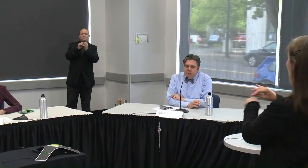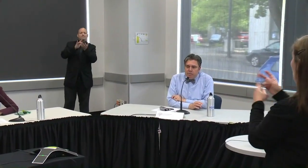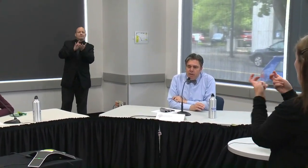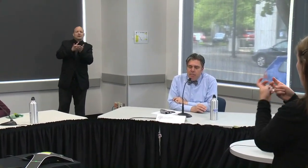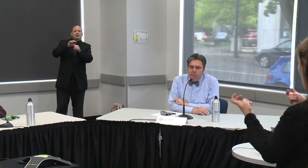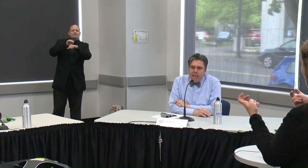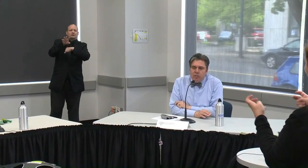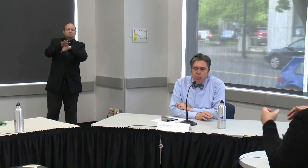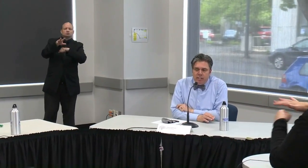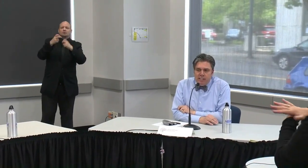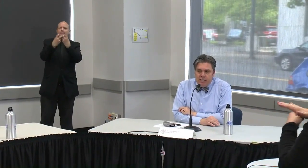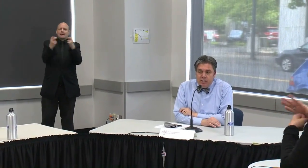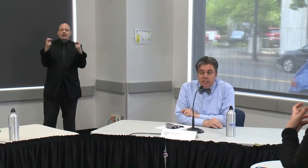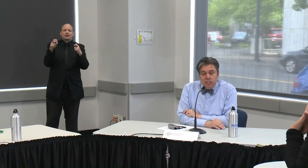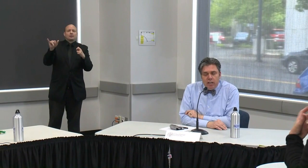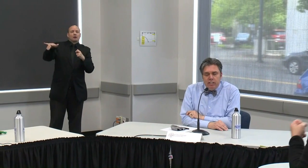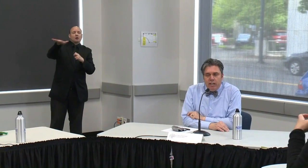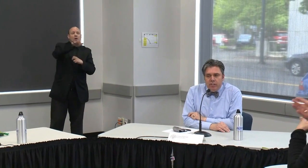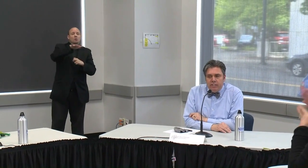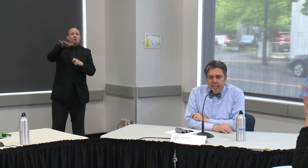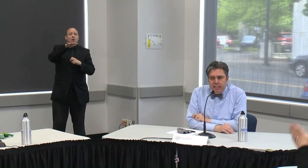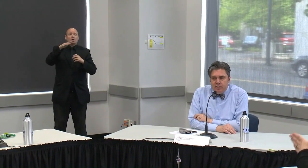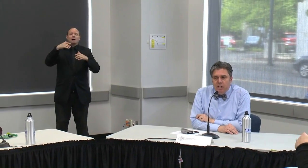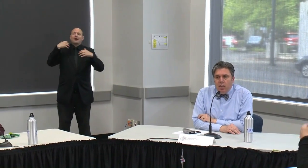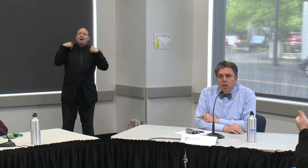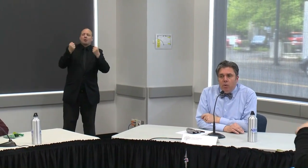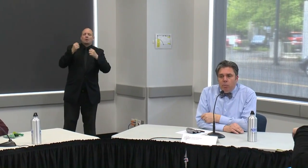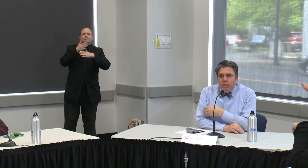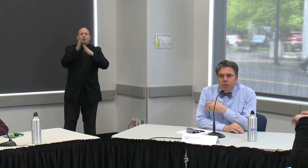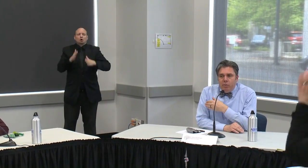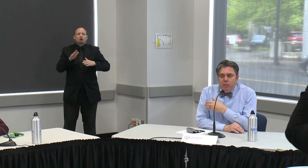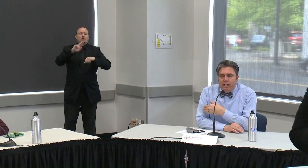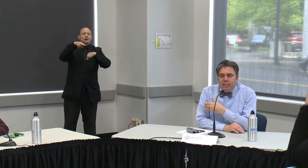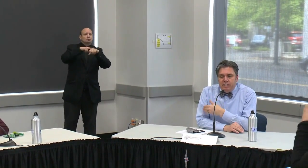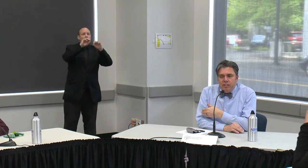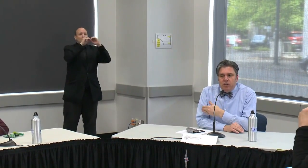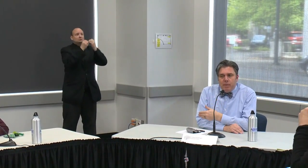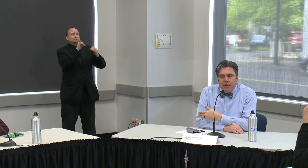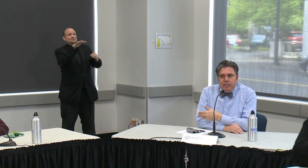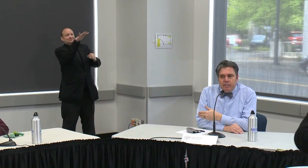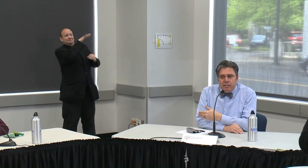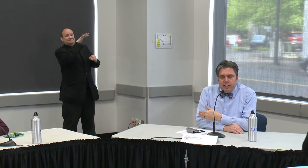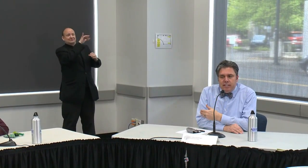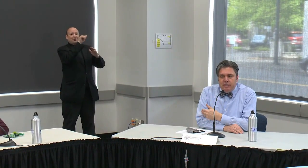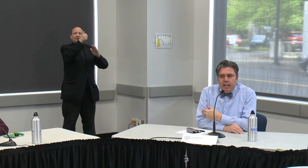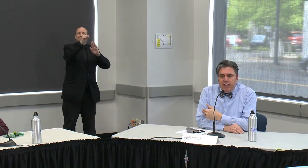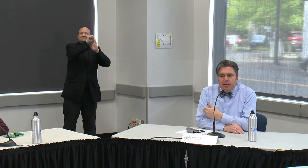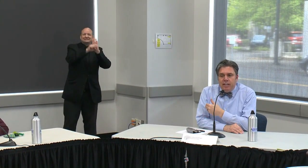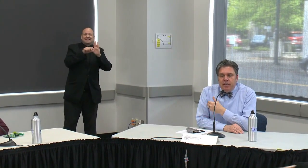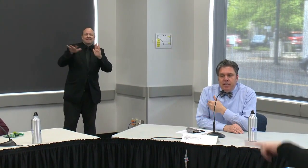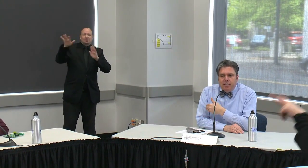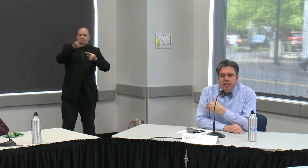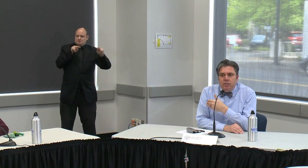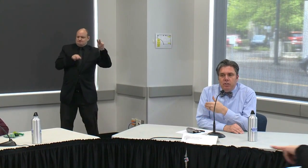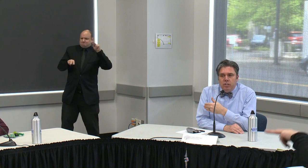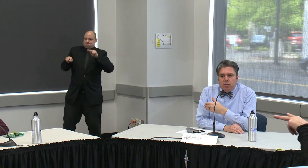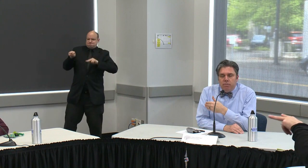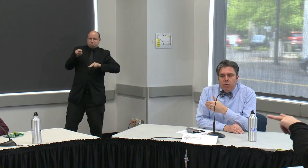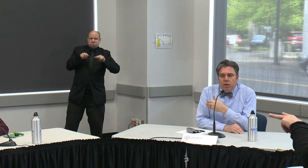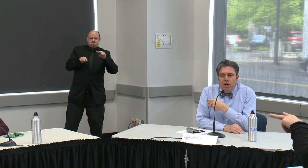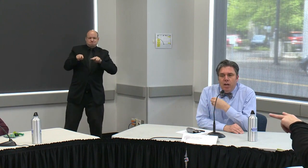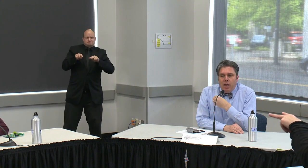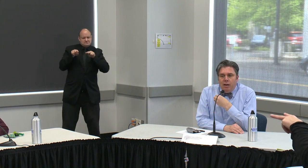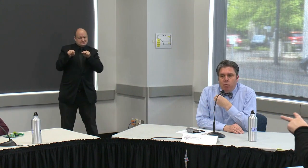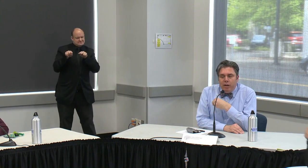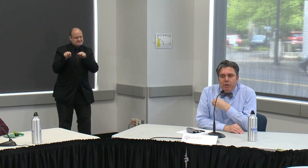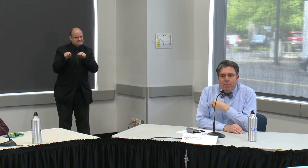guidance from national organizations and talking to other states we we want to continue to monitor this disease and and continue to look